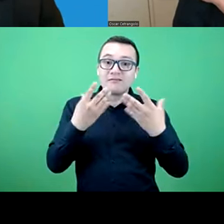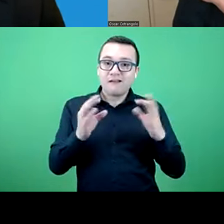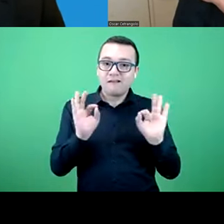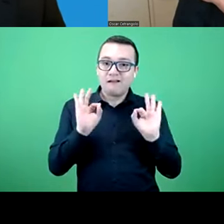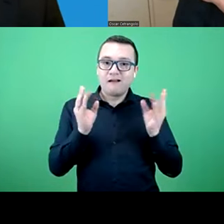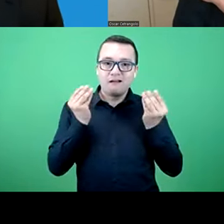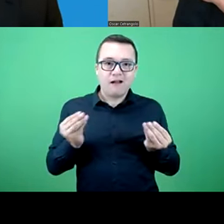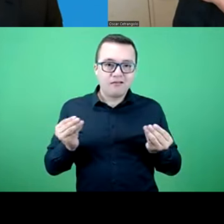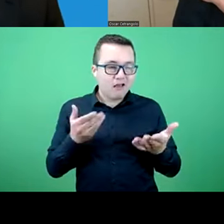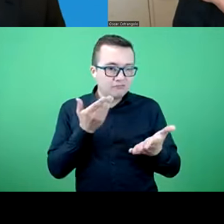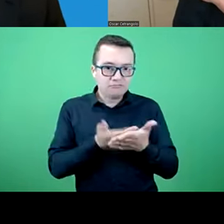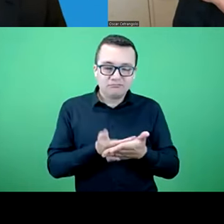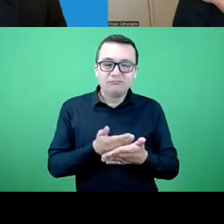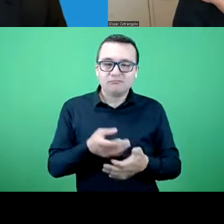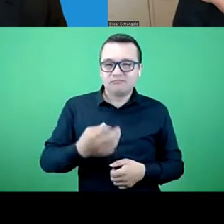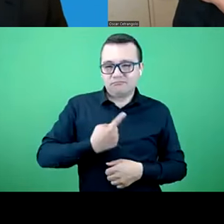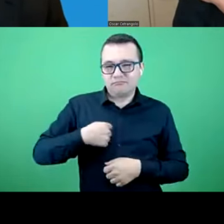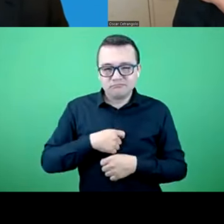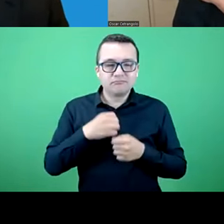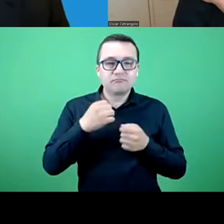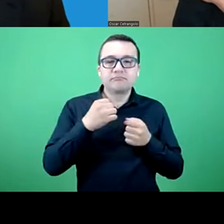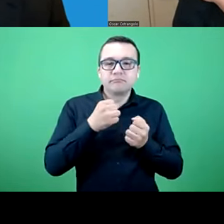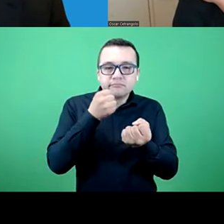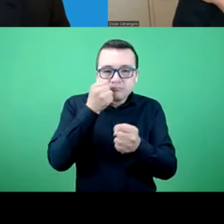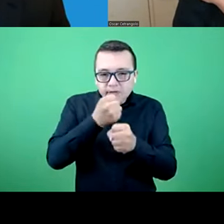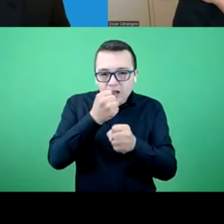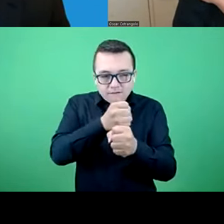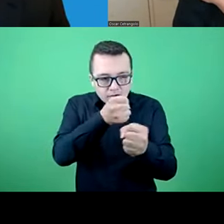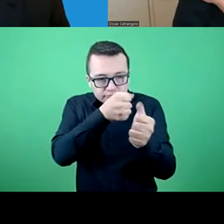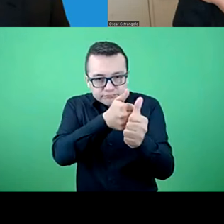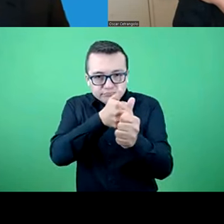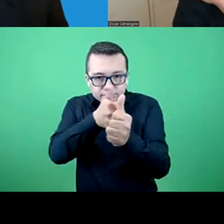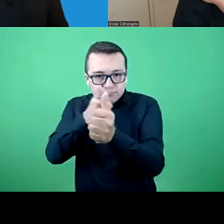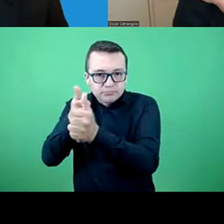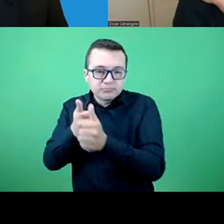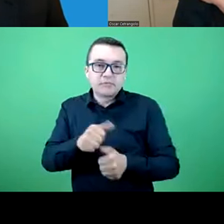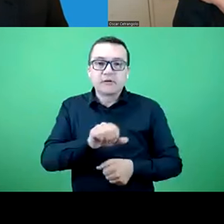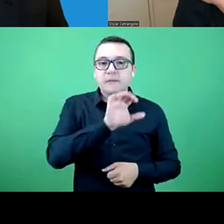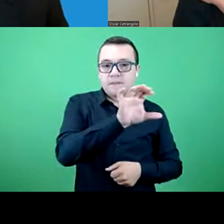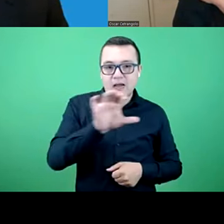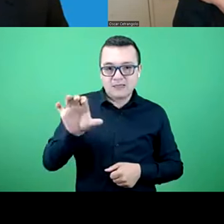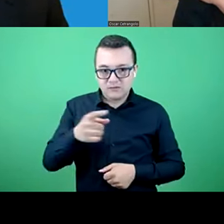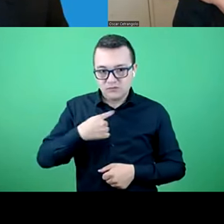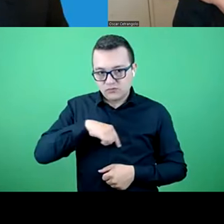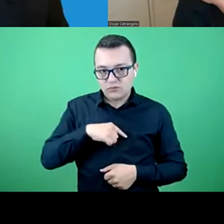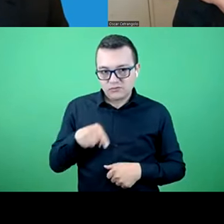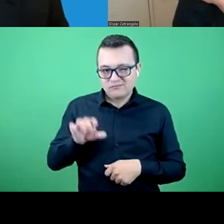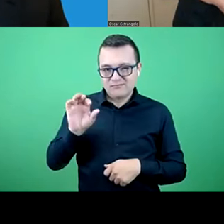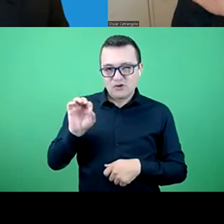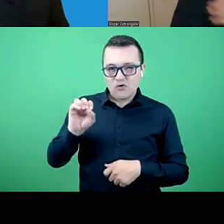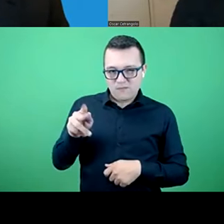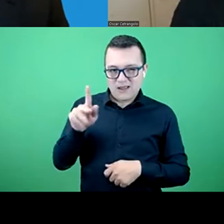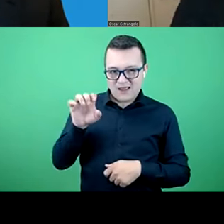services, there are several lines of work, areas of work in several countries. In our department,